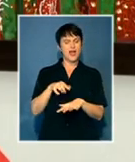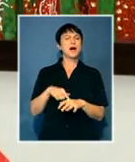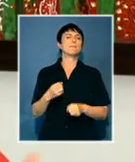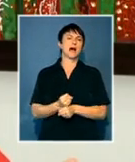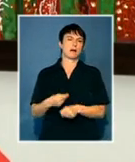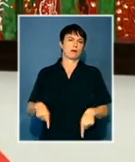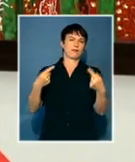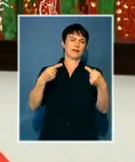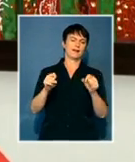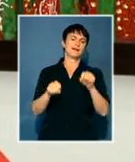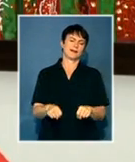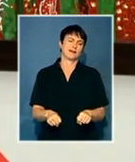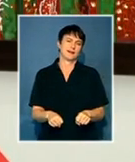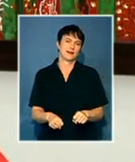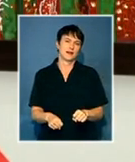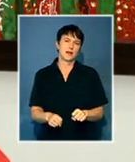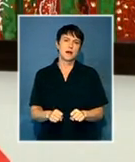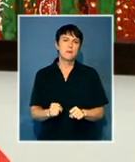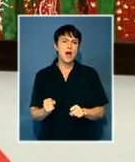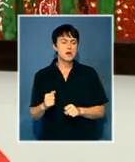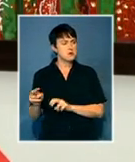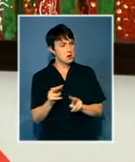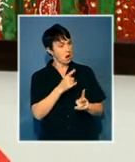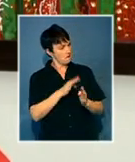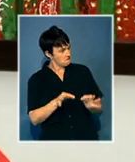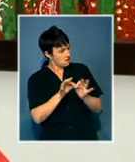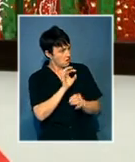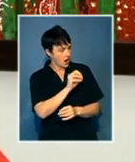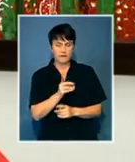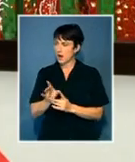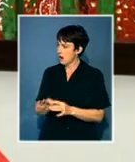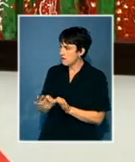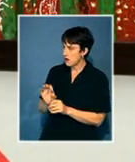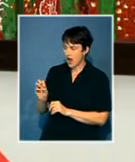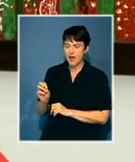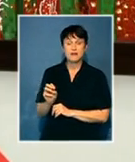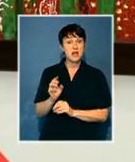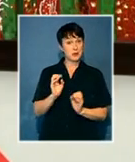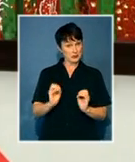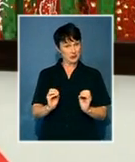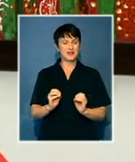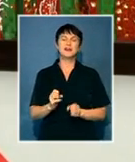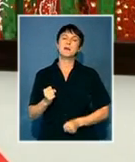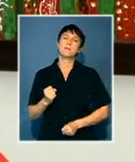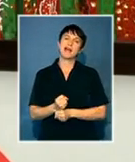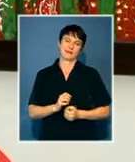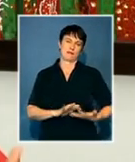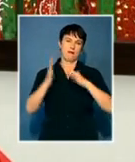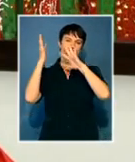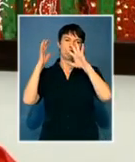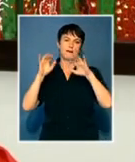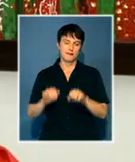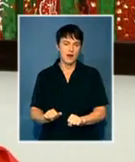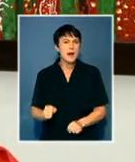And if you don't value what they bring, and if you don't value each person and make an environment in such a way that